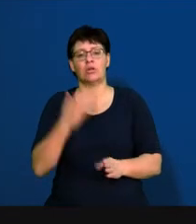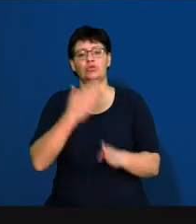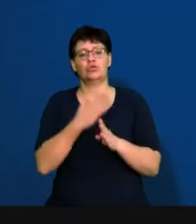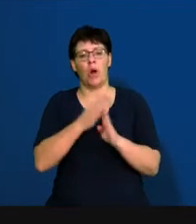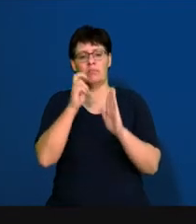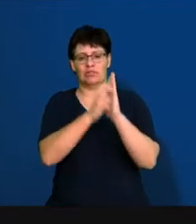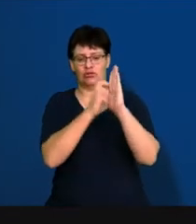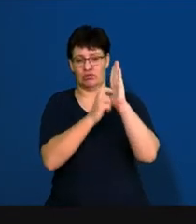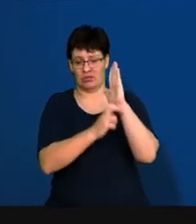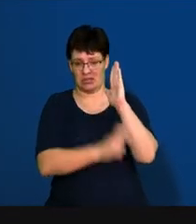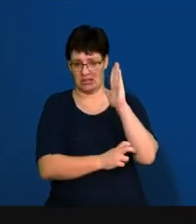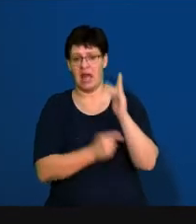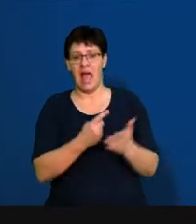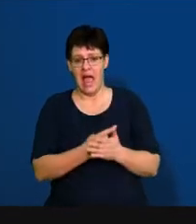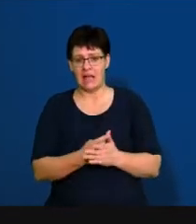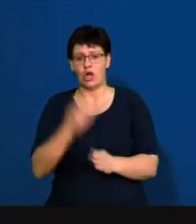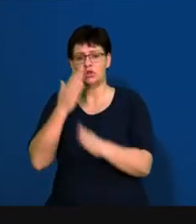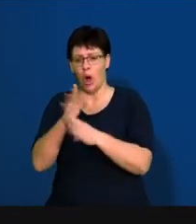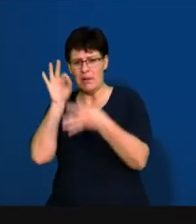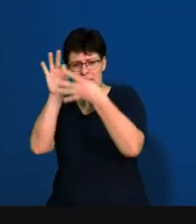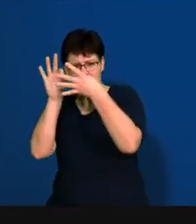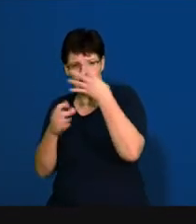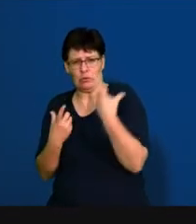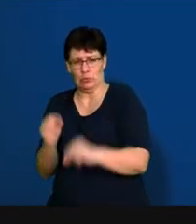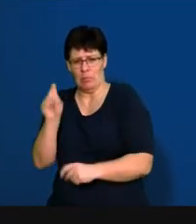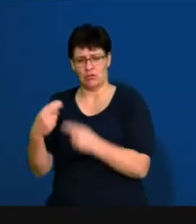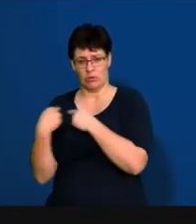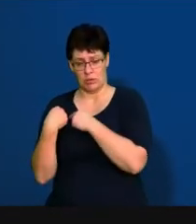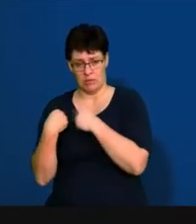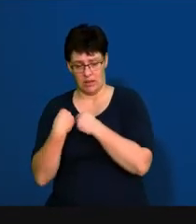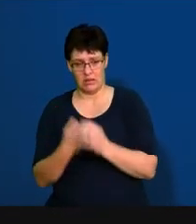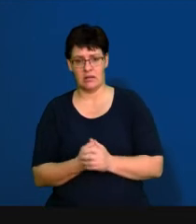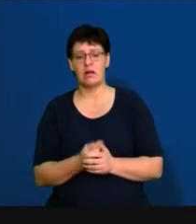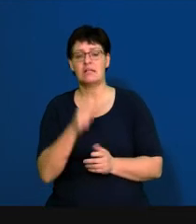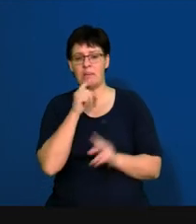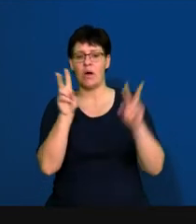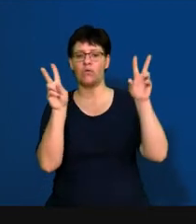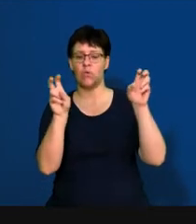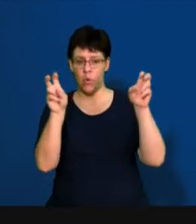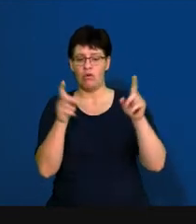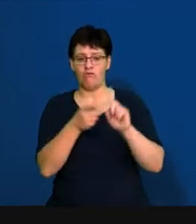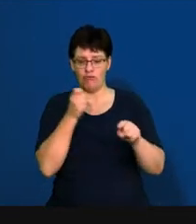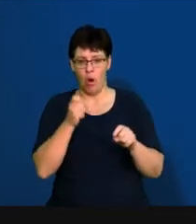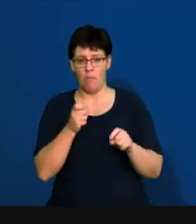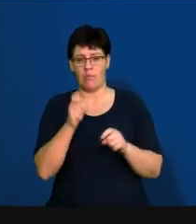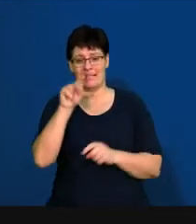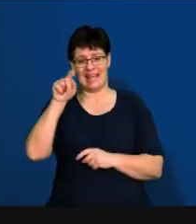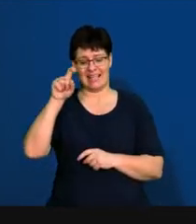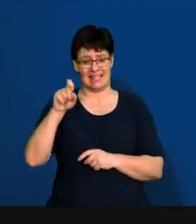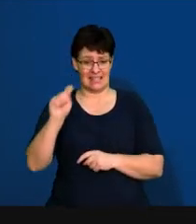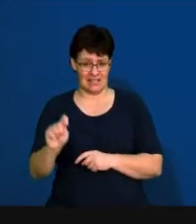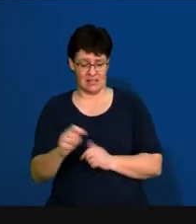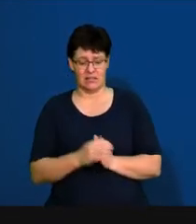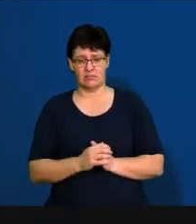job description versus job specification. And I've also put your quotes from text. So,